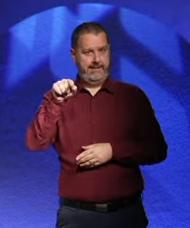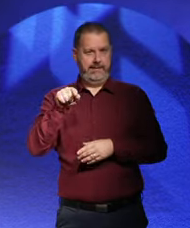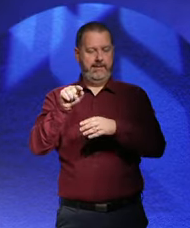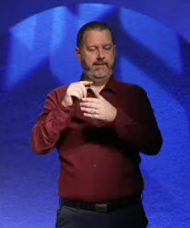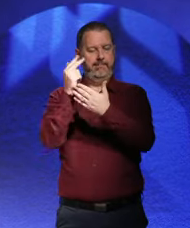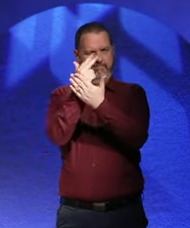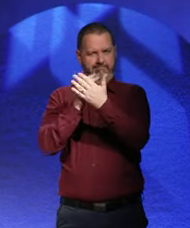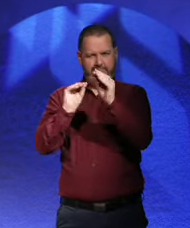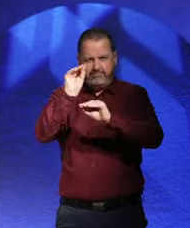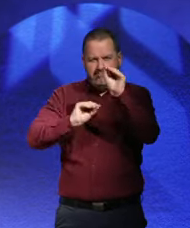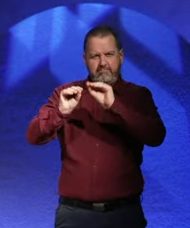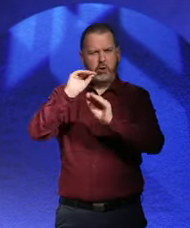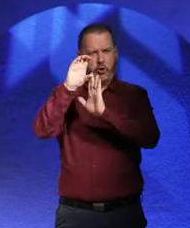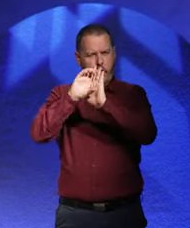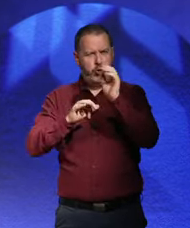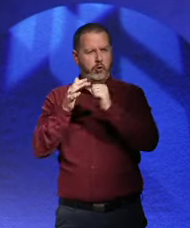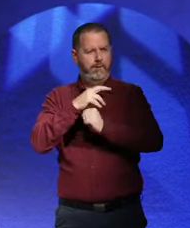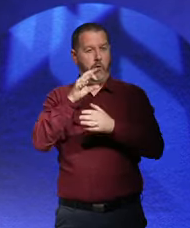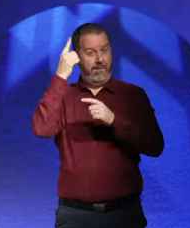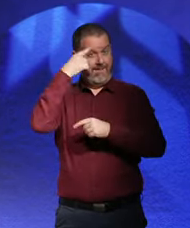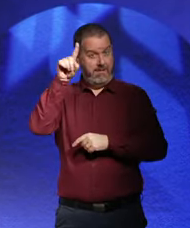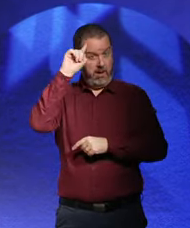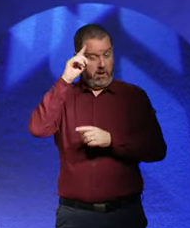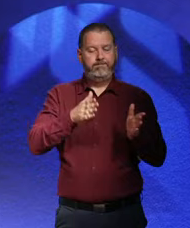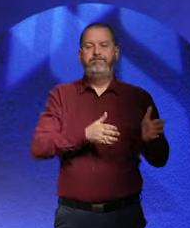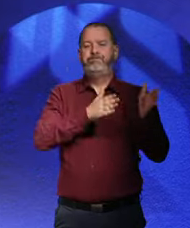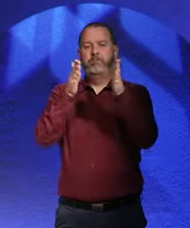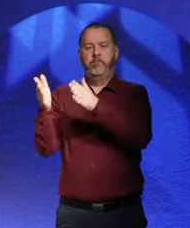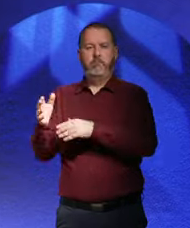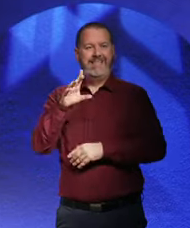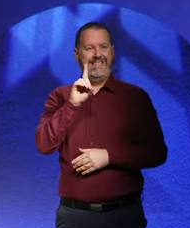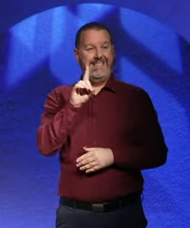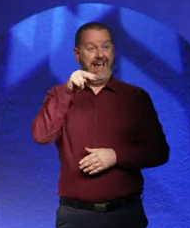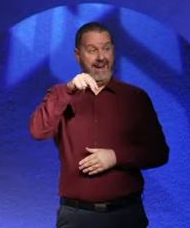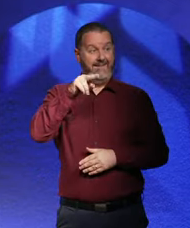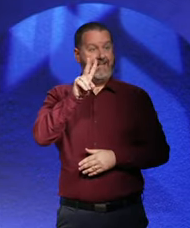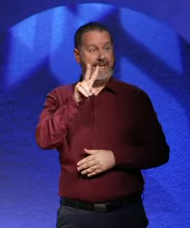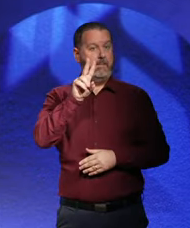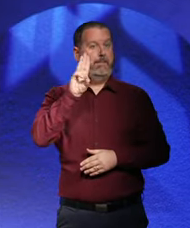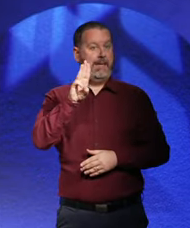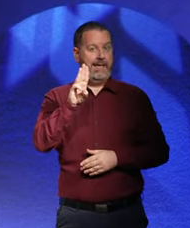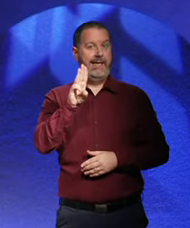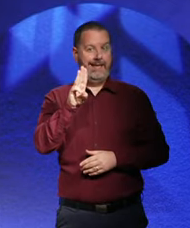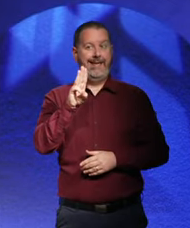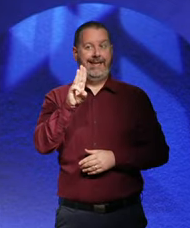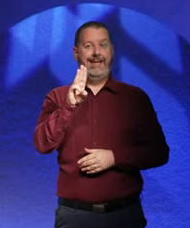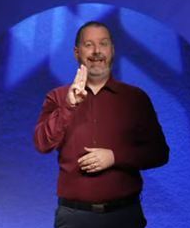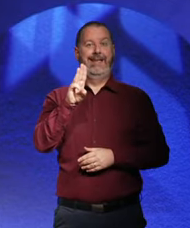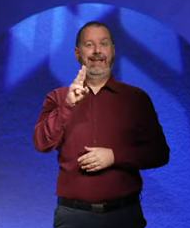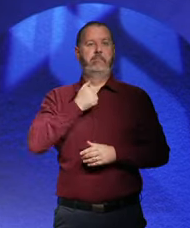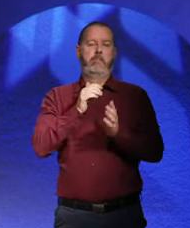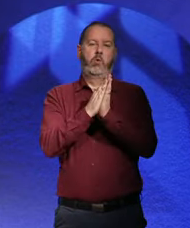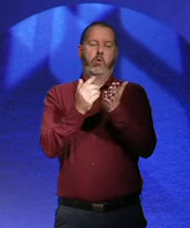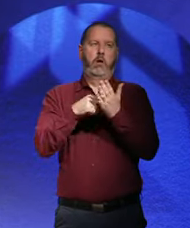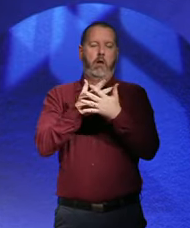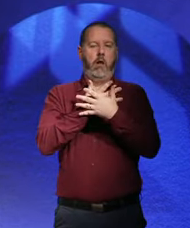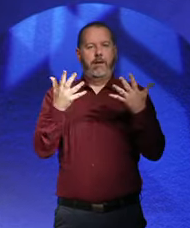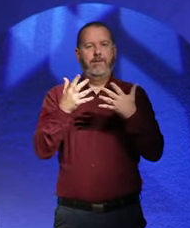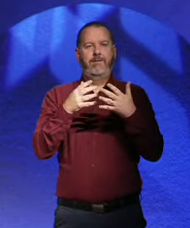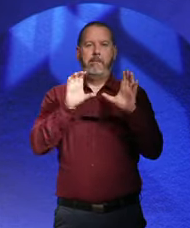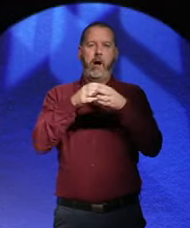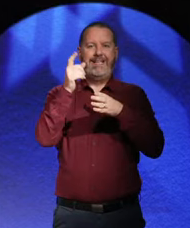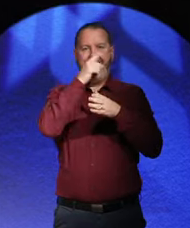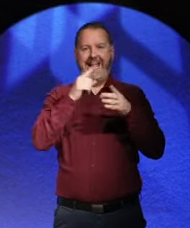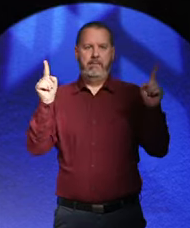come on to. Then there was the DNVP. Someone said my book's full of acronyms. But it has to be